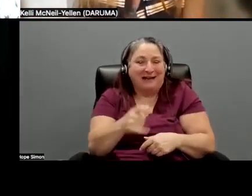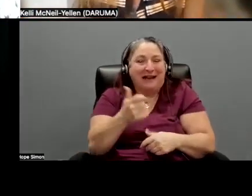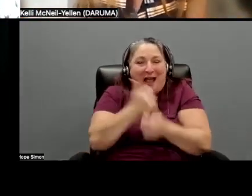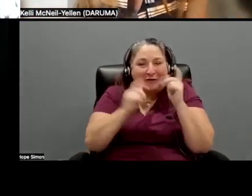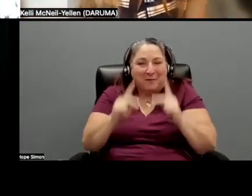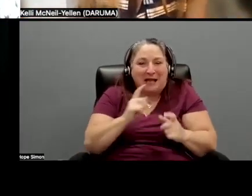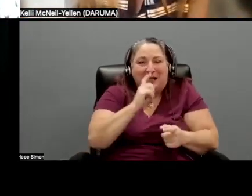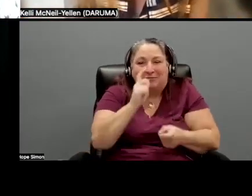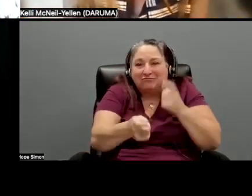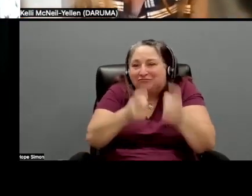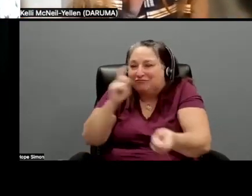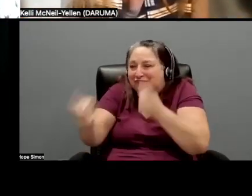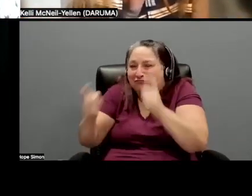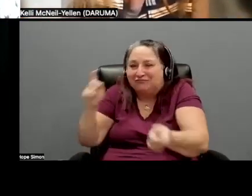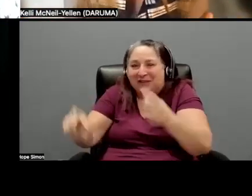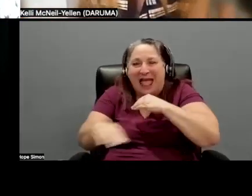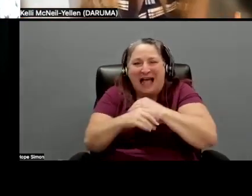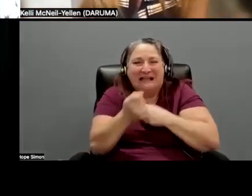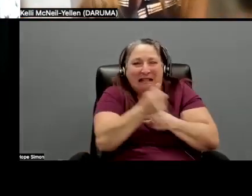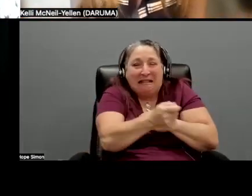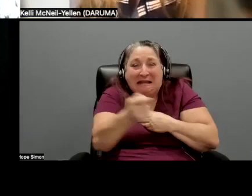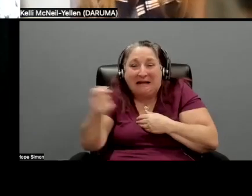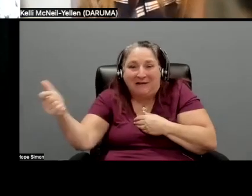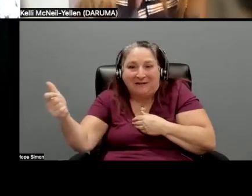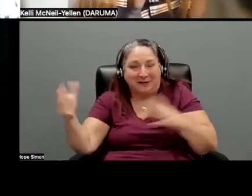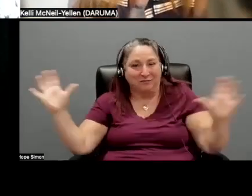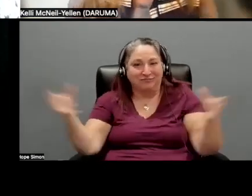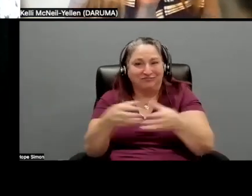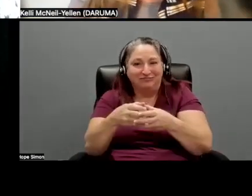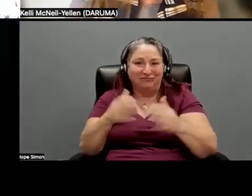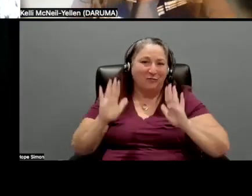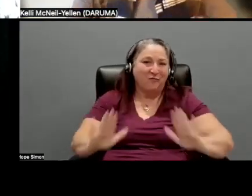we've made here. We've made it, we've made a feast for everybody. And it's just, it's amazing.